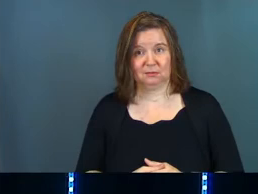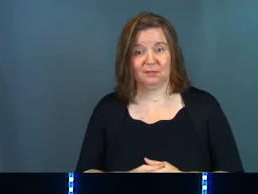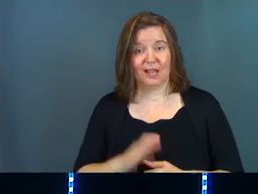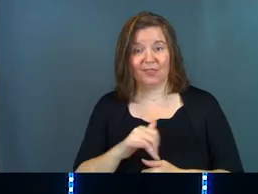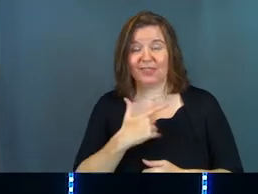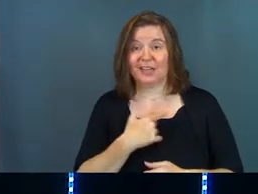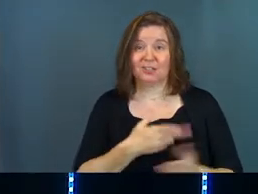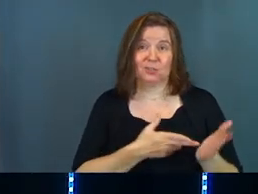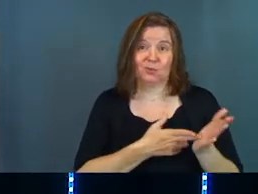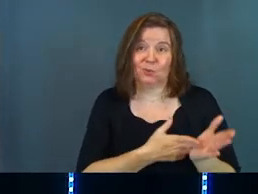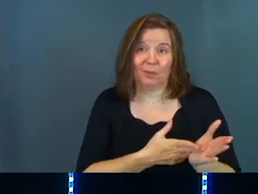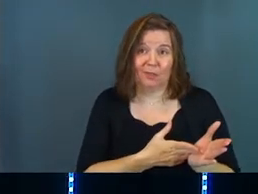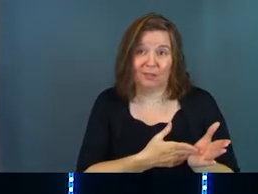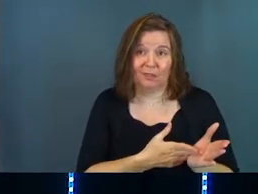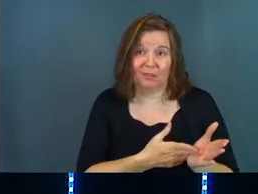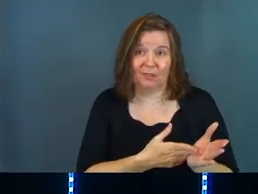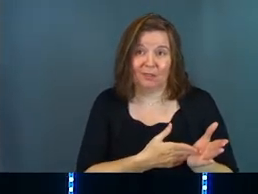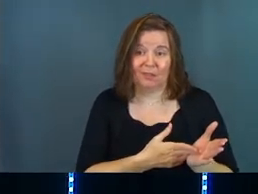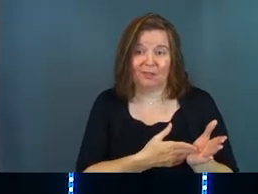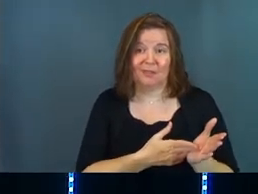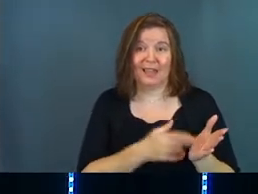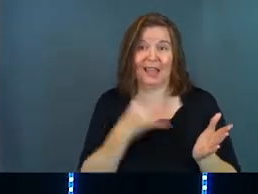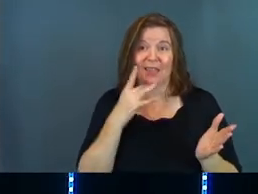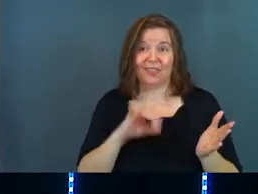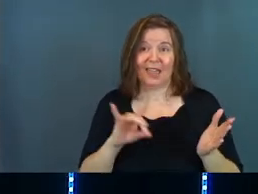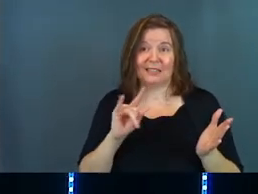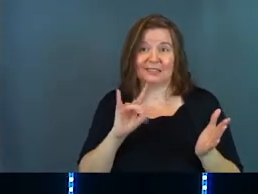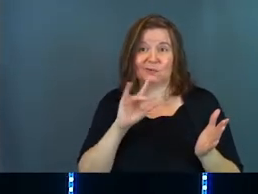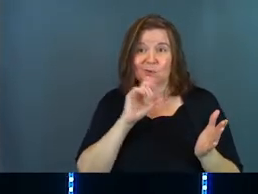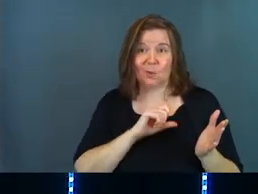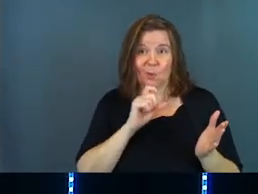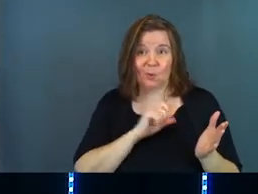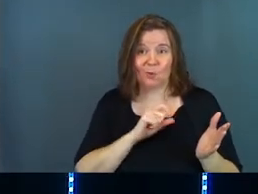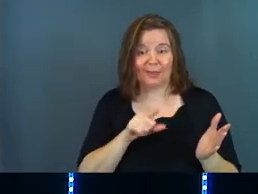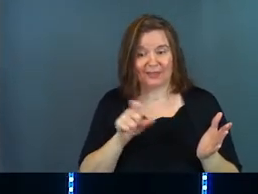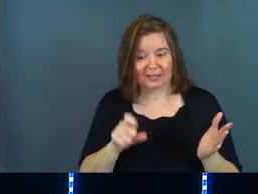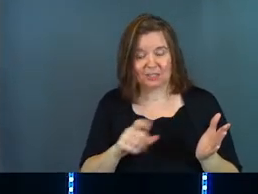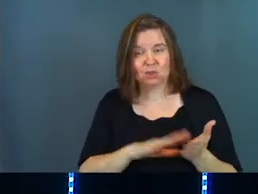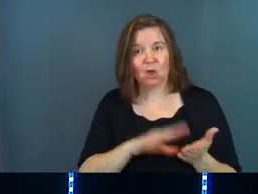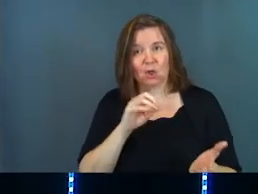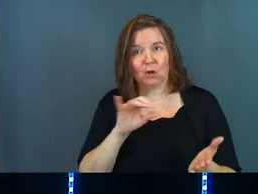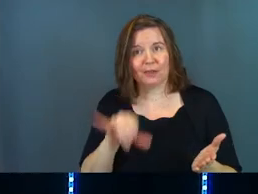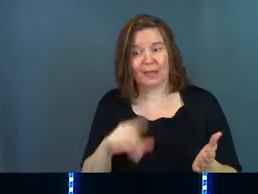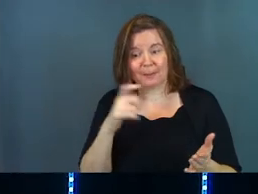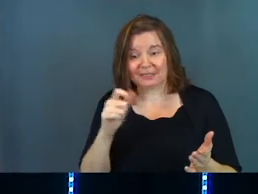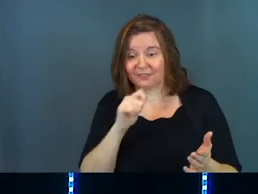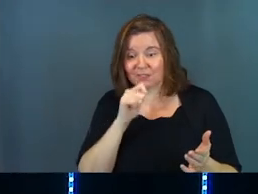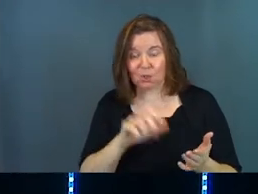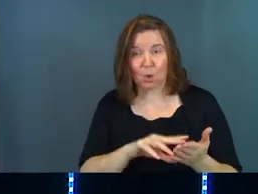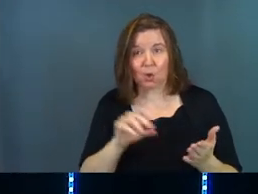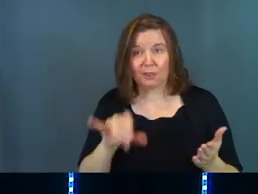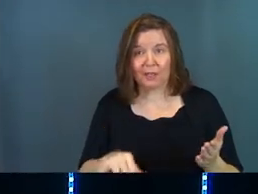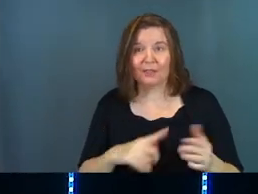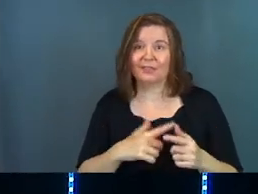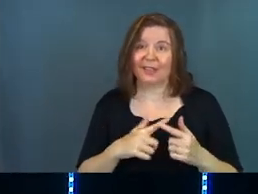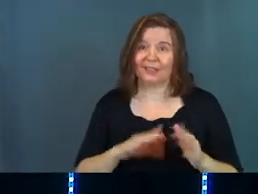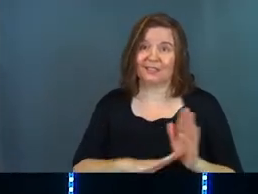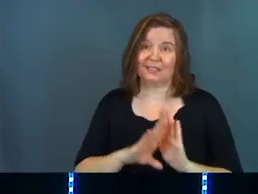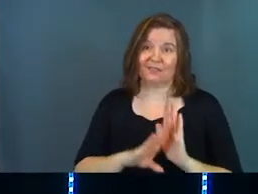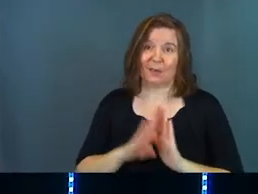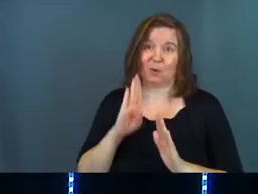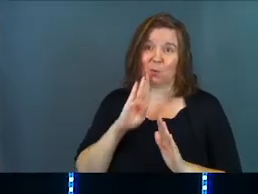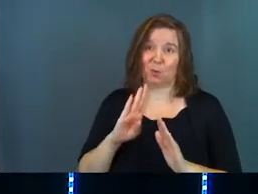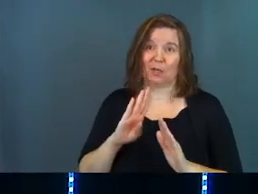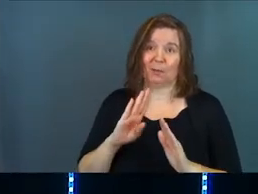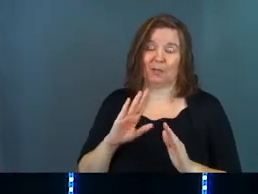And that's just true. And they're 18 years old and they need to learn that because if they don't learn that, their development